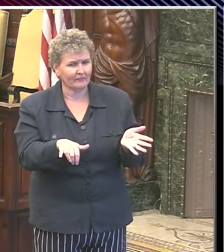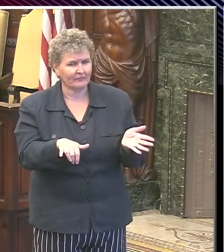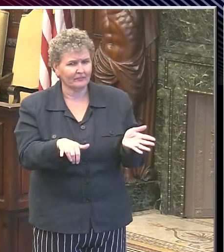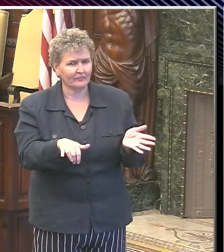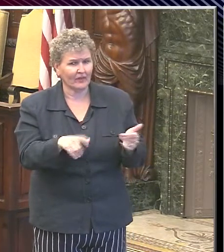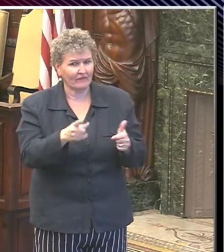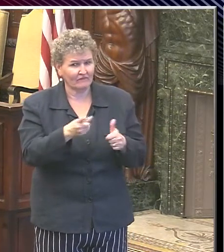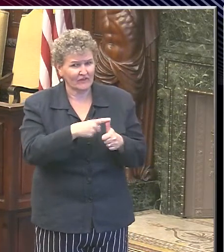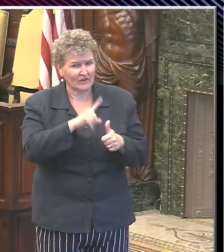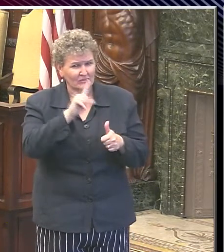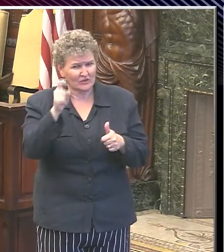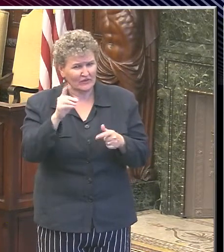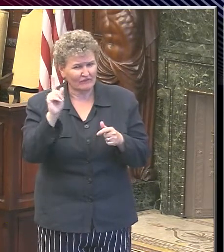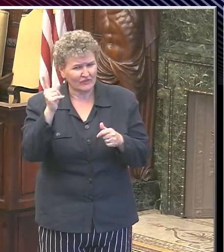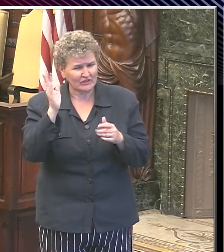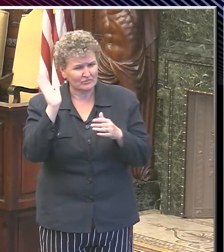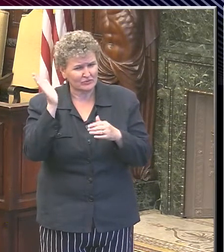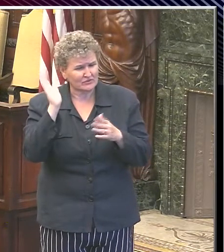Yes.